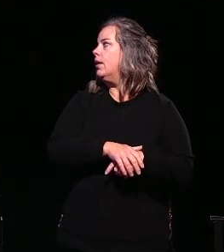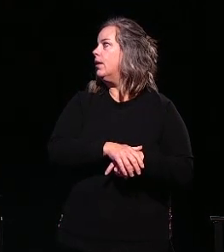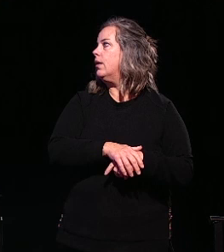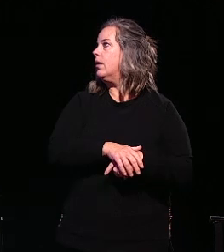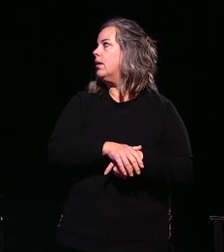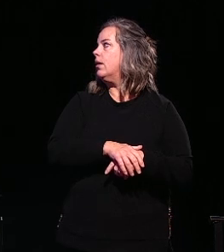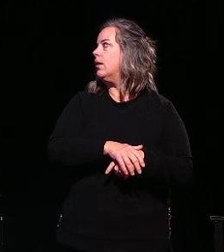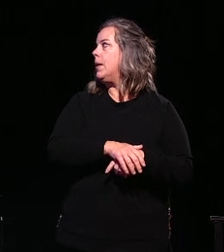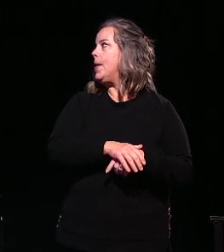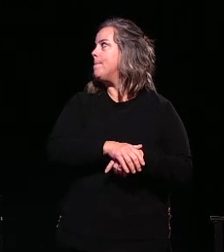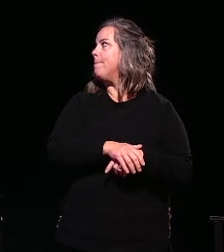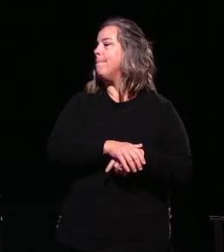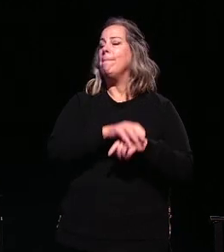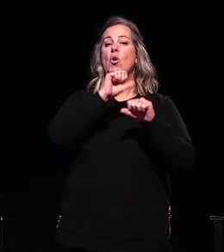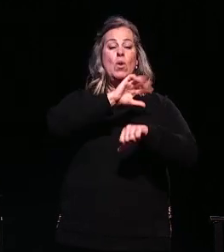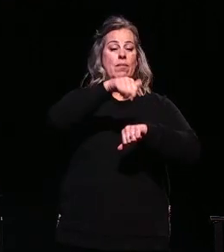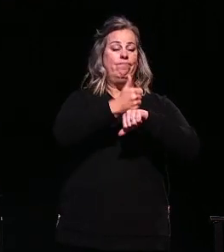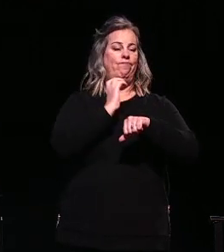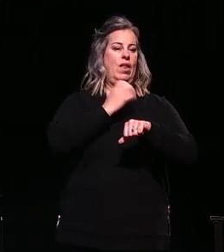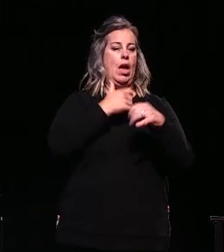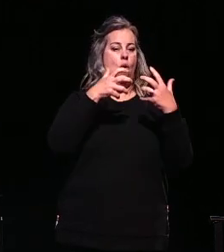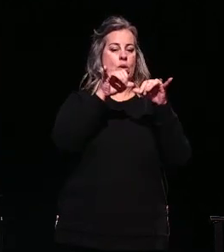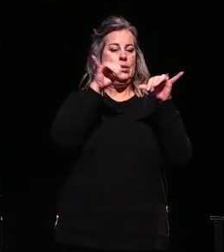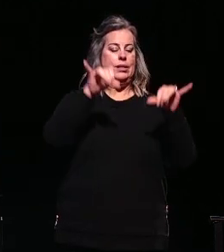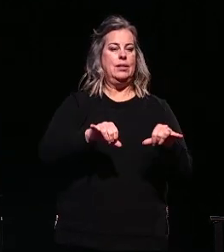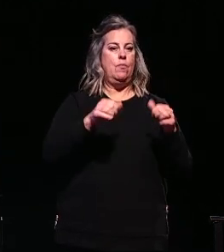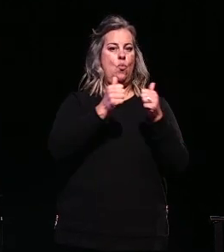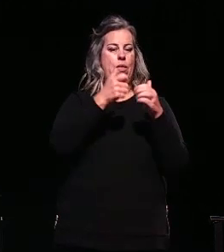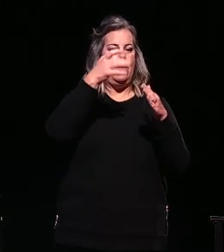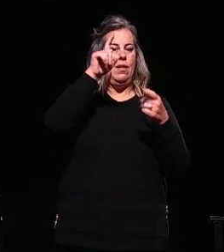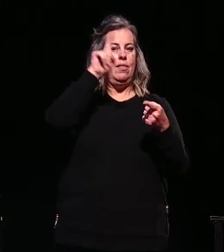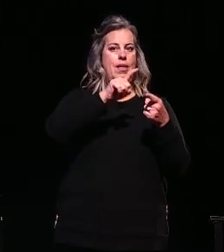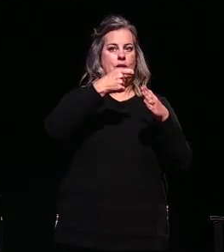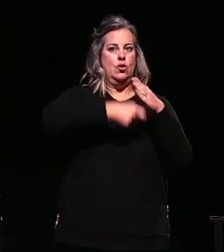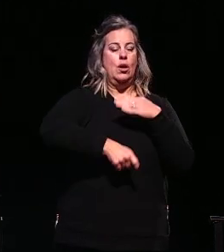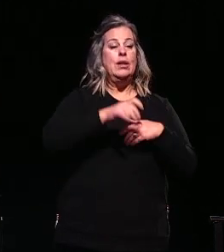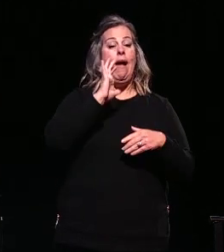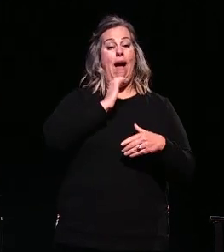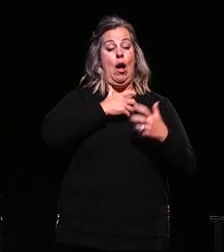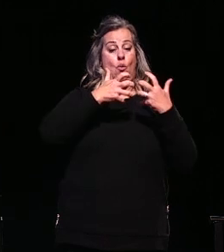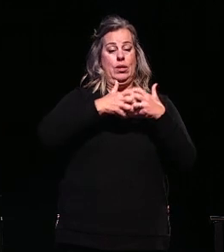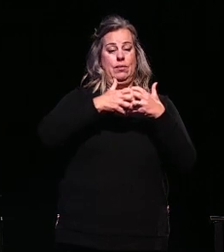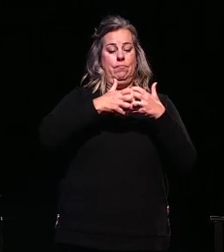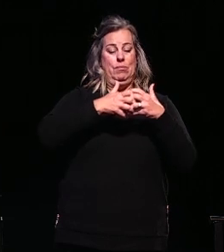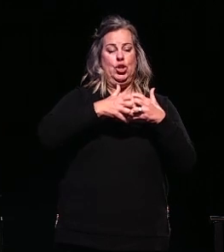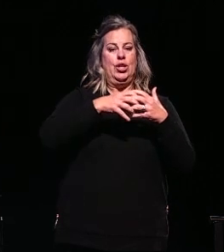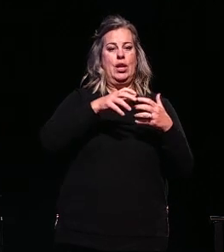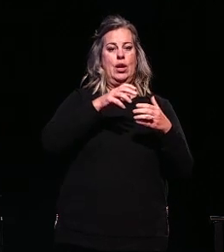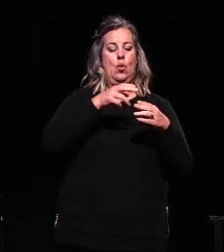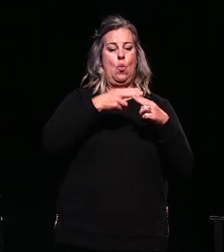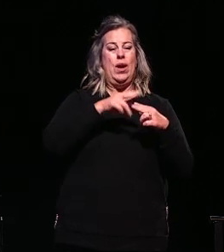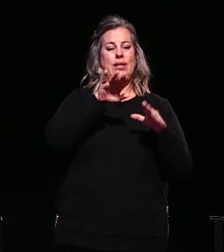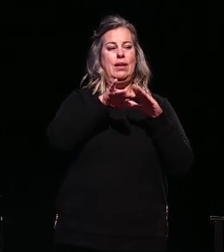of competitor costs. The vortex applicator handle weighs only two ounces in operation, less than 10% of competitor